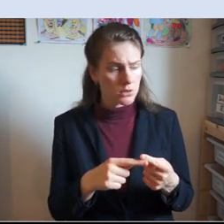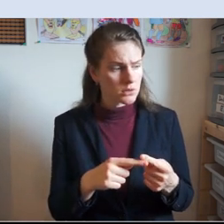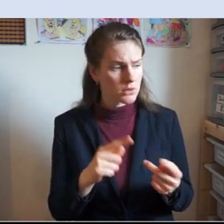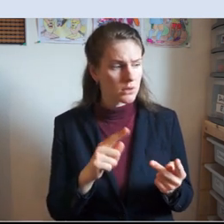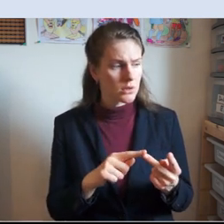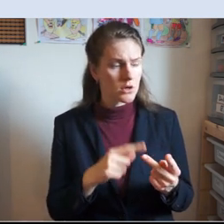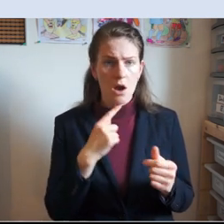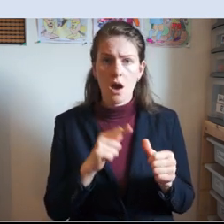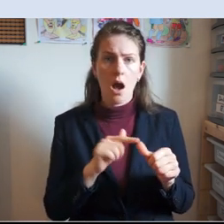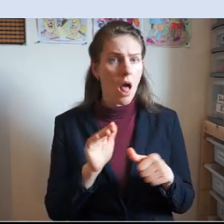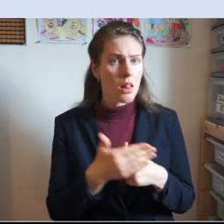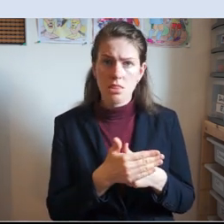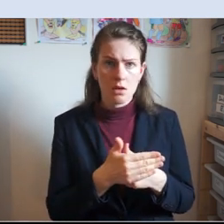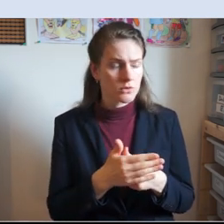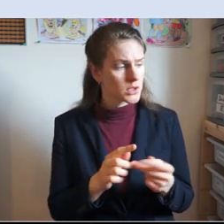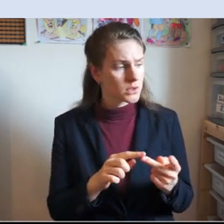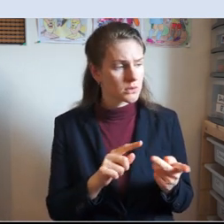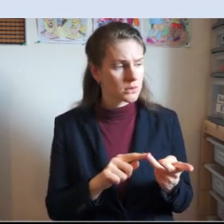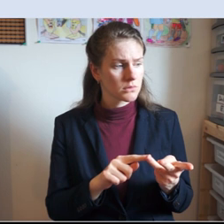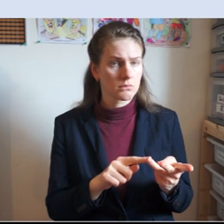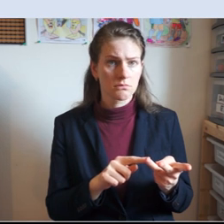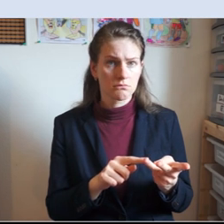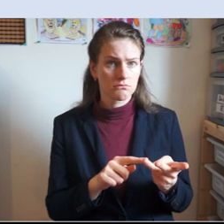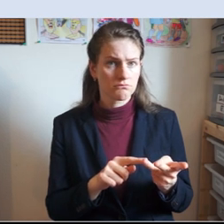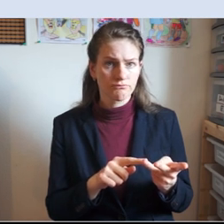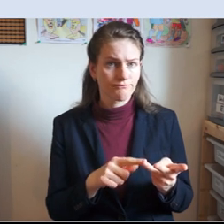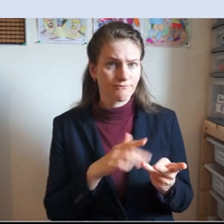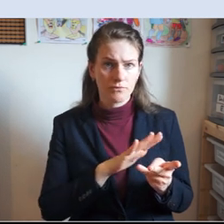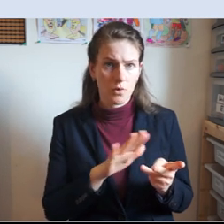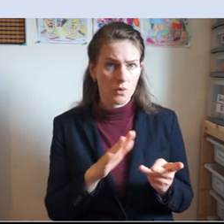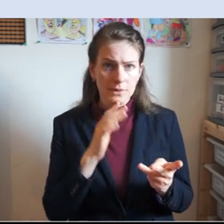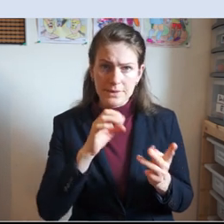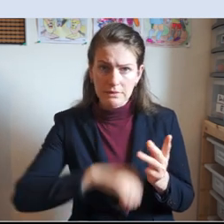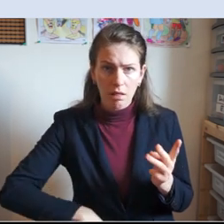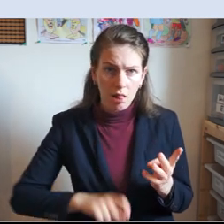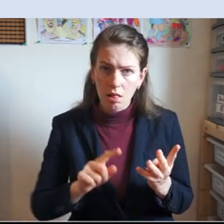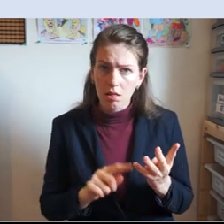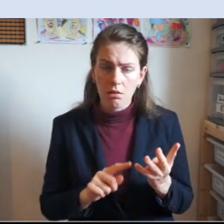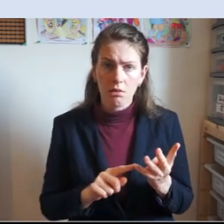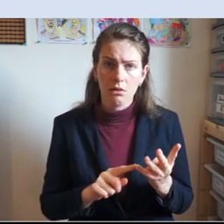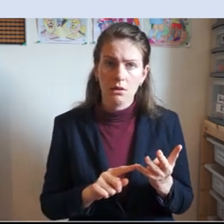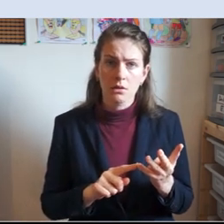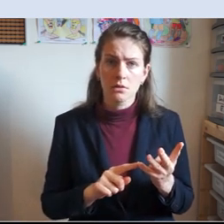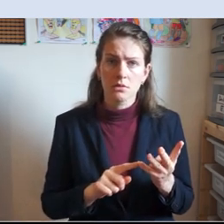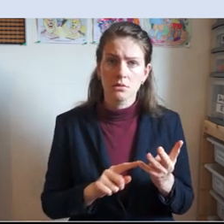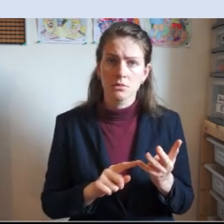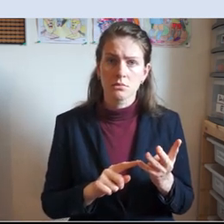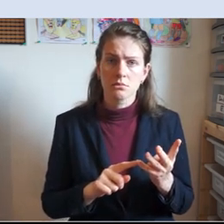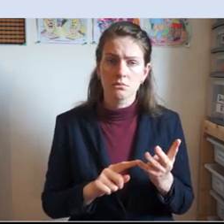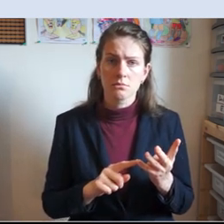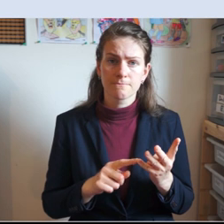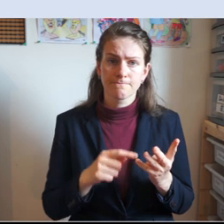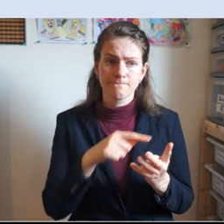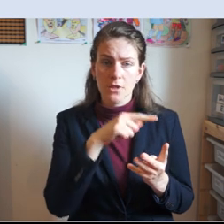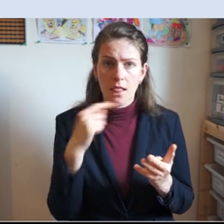thou shalt not commit adultery, thou shalt not steal, thou shalt